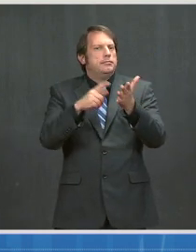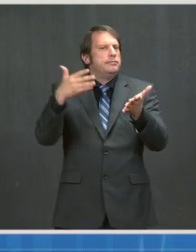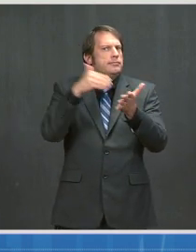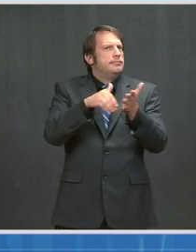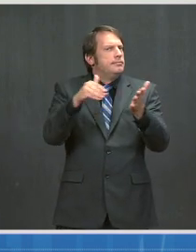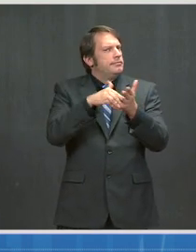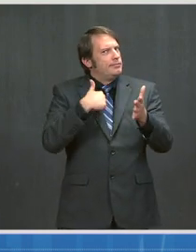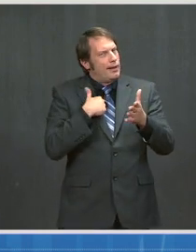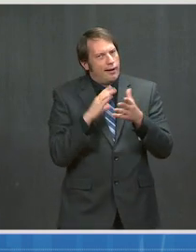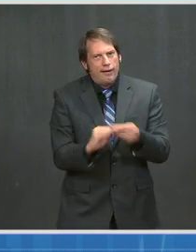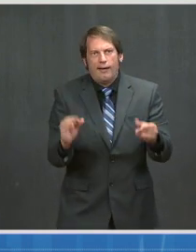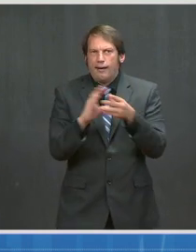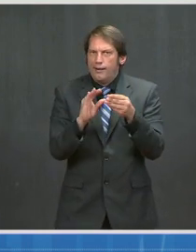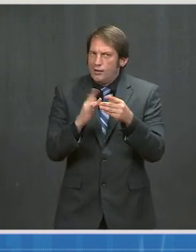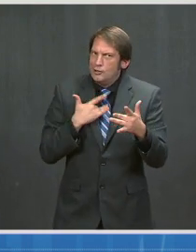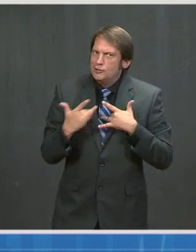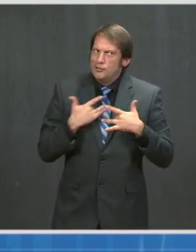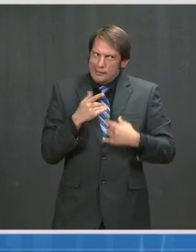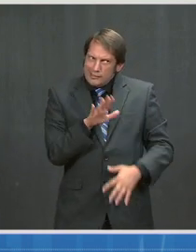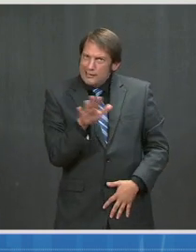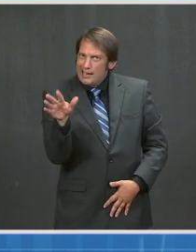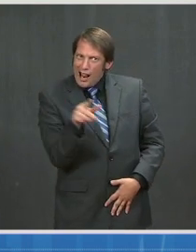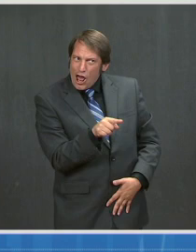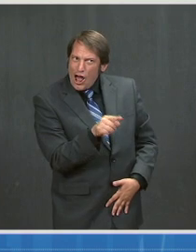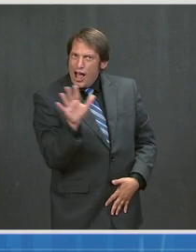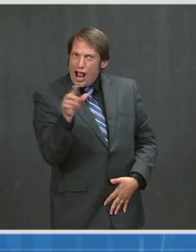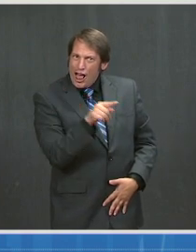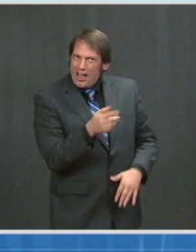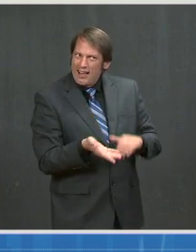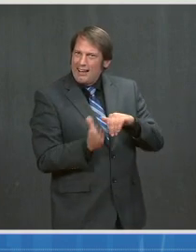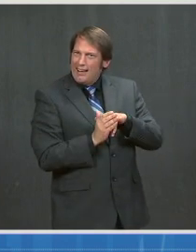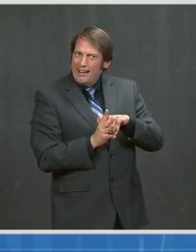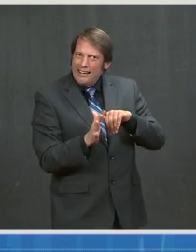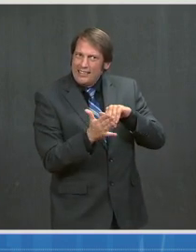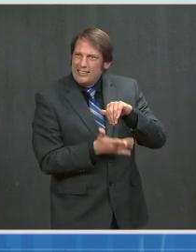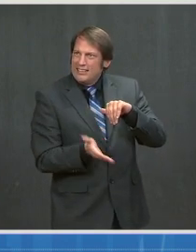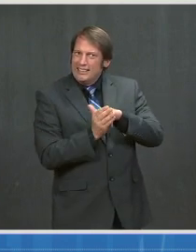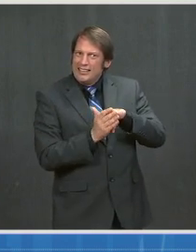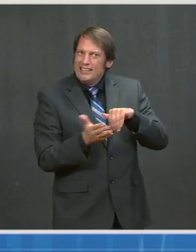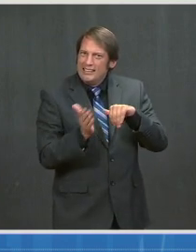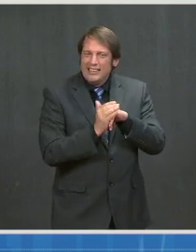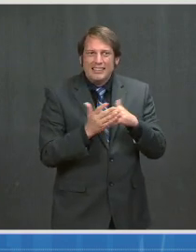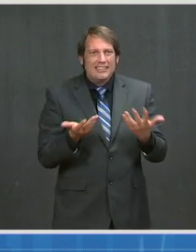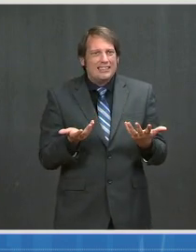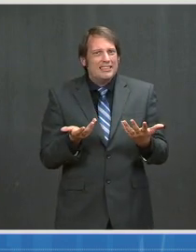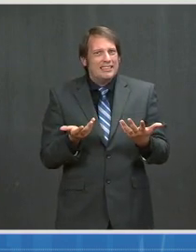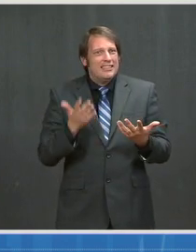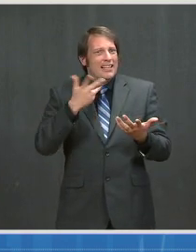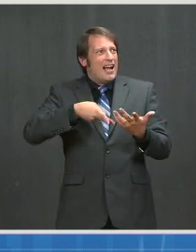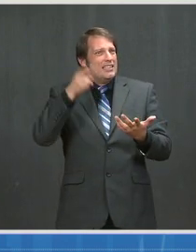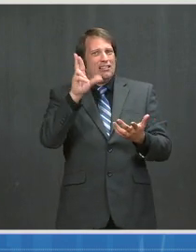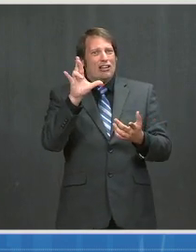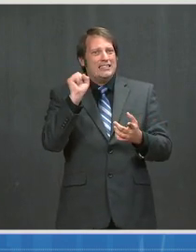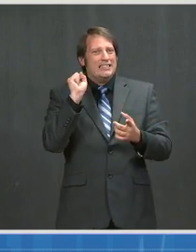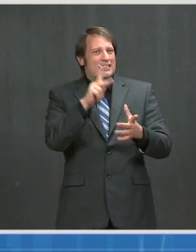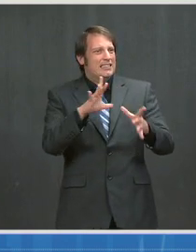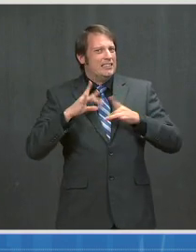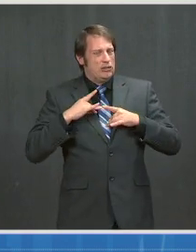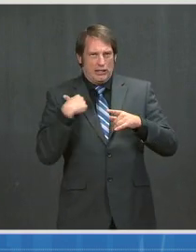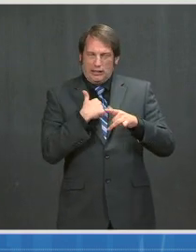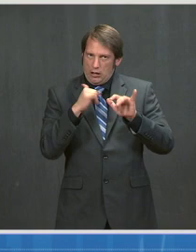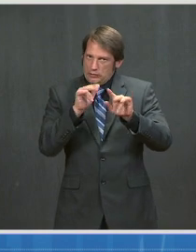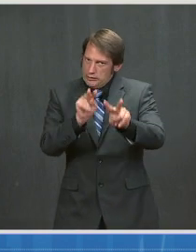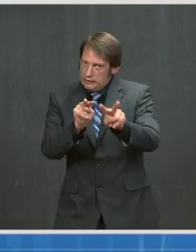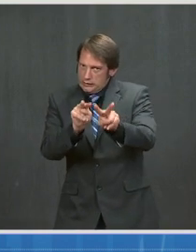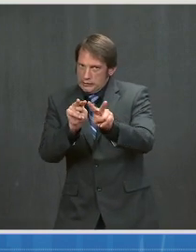increases are due, in part, to more highly transmissible variants, which we are very closely monitoring. And as more